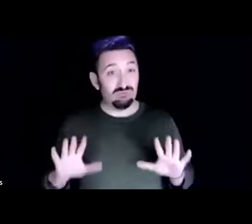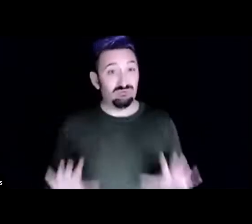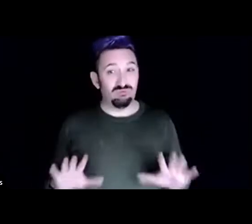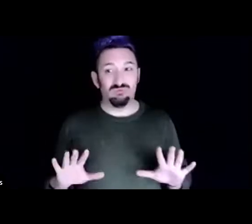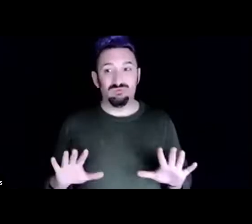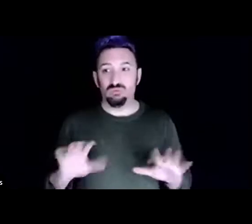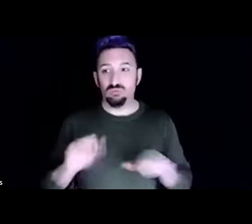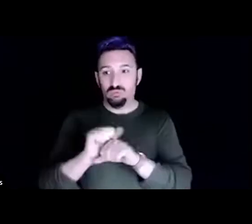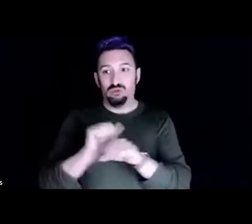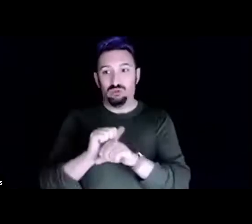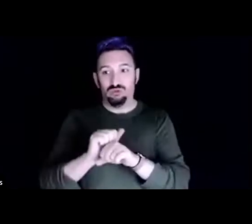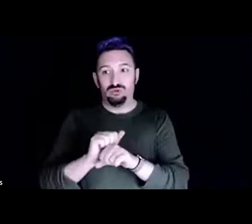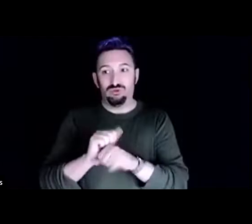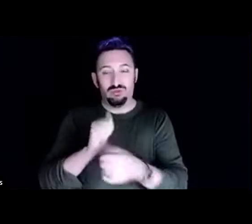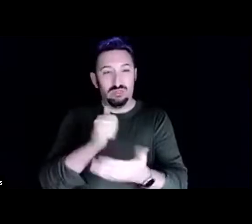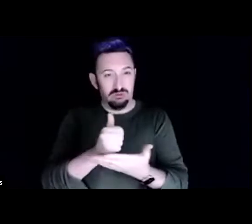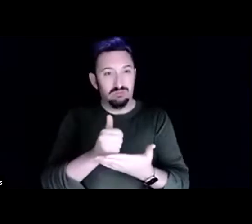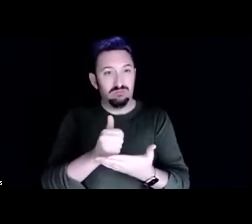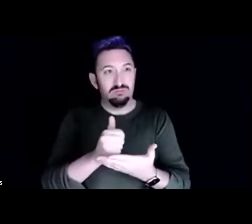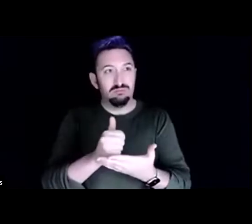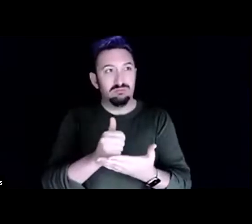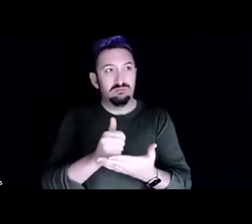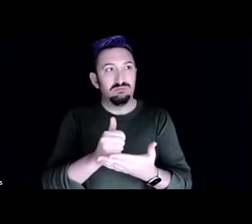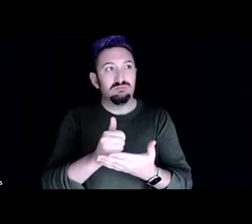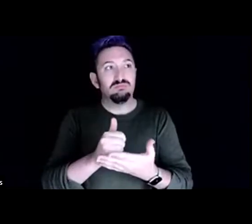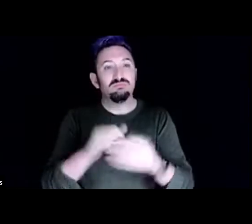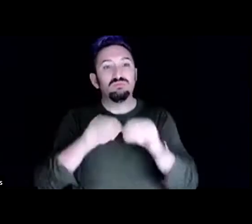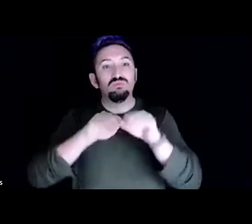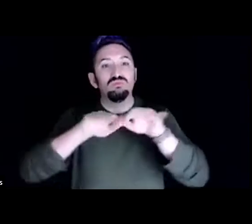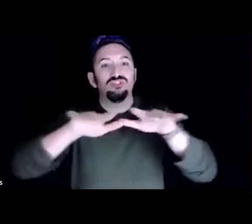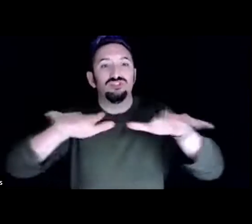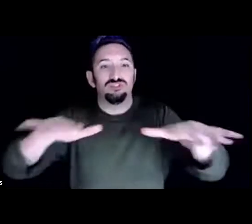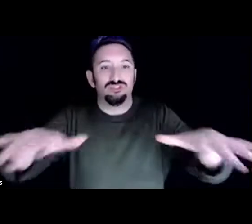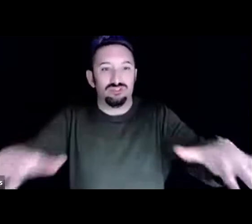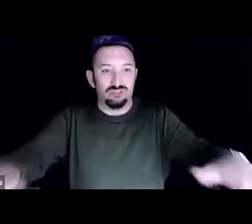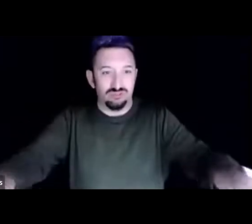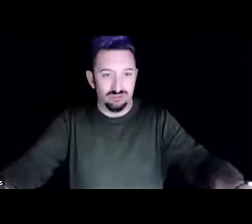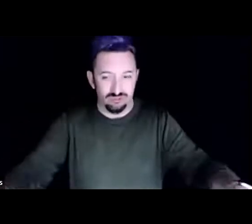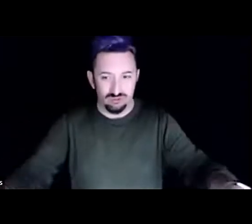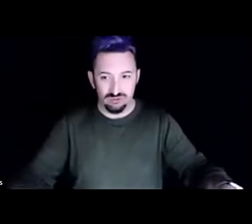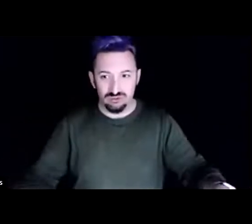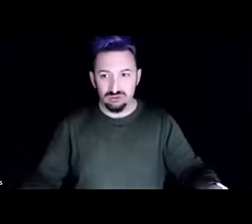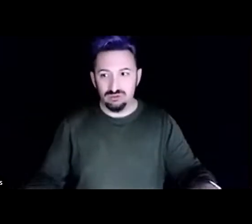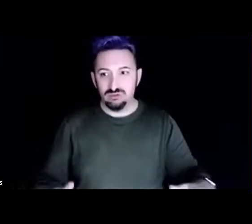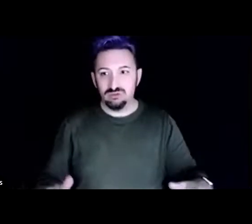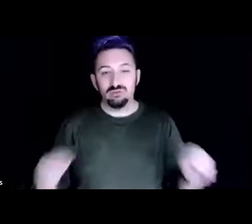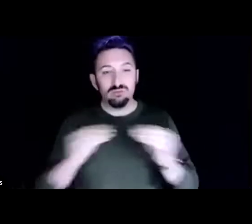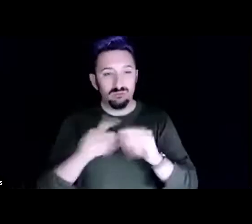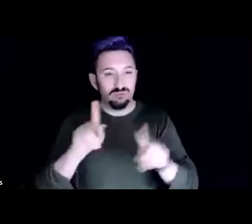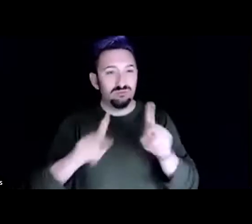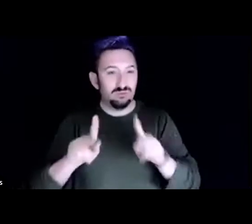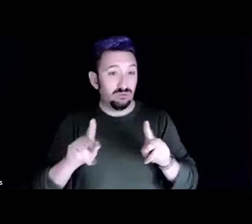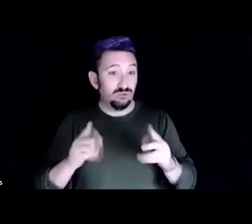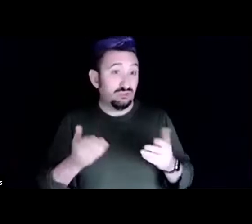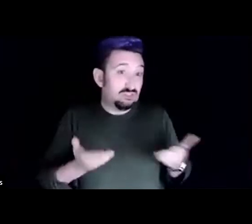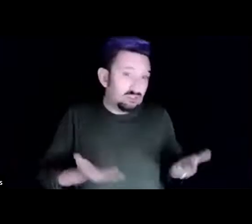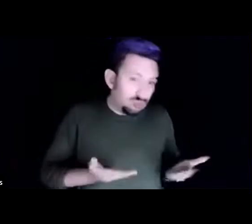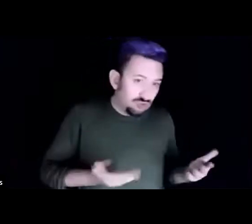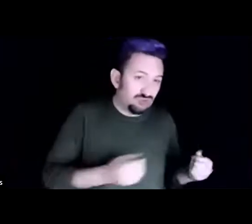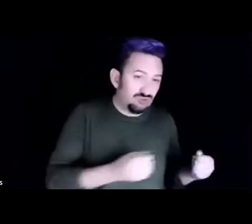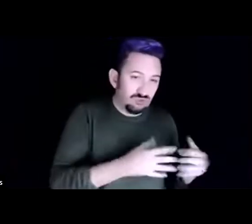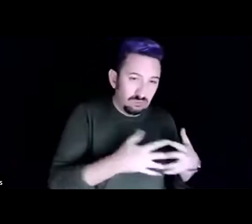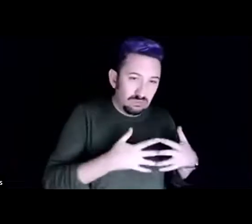of who's learning permaculture, at least here in the United States and Canada.